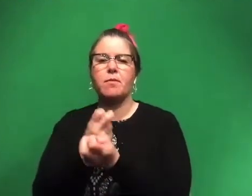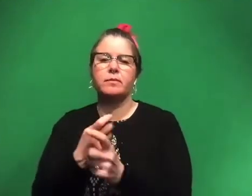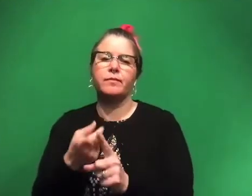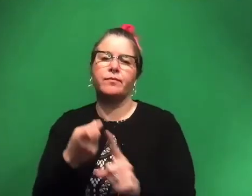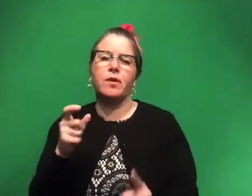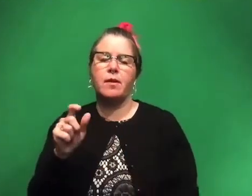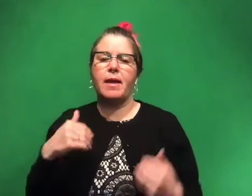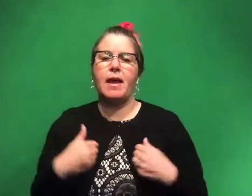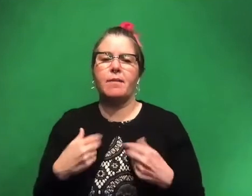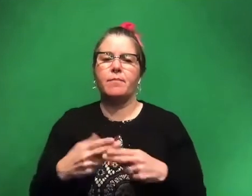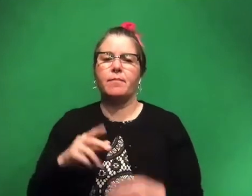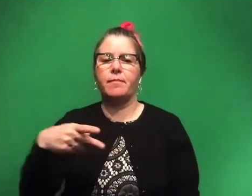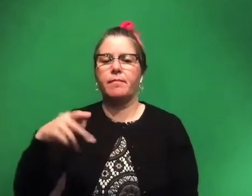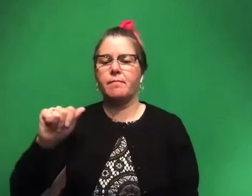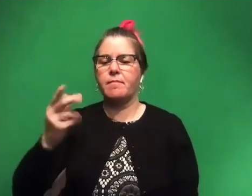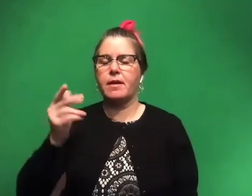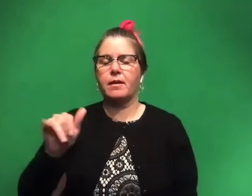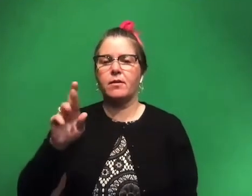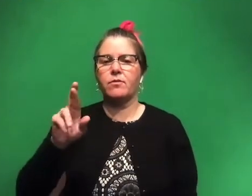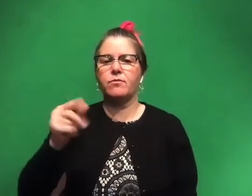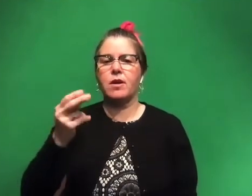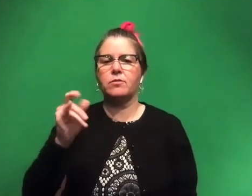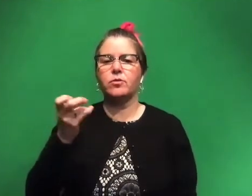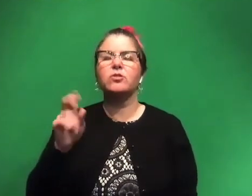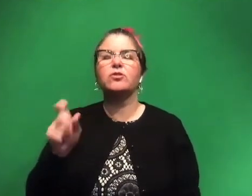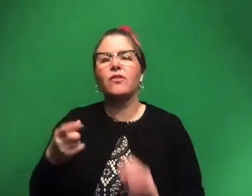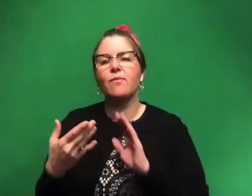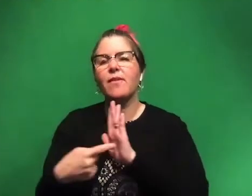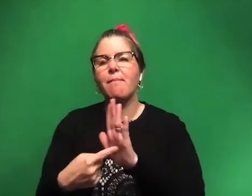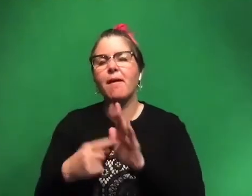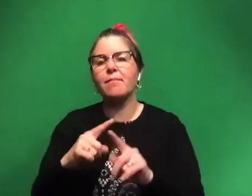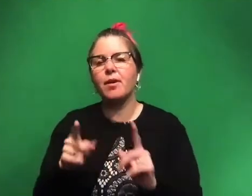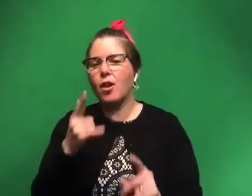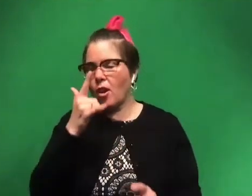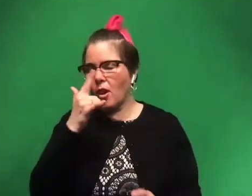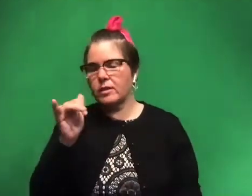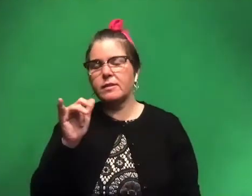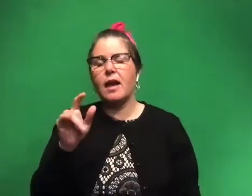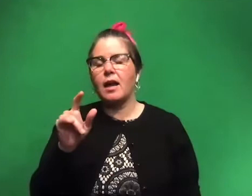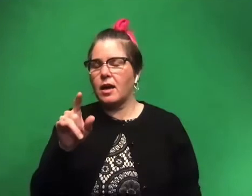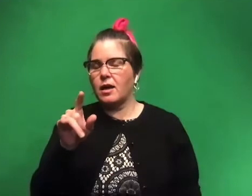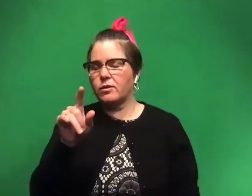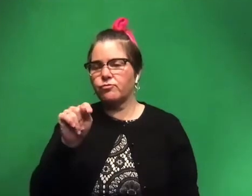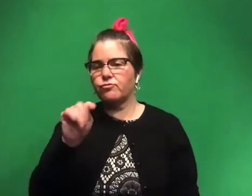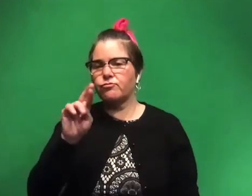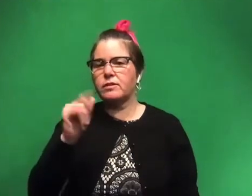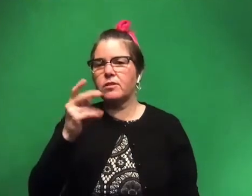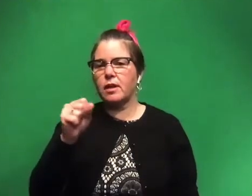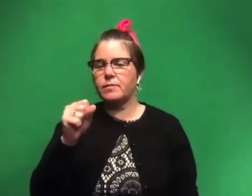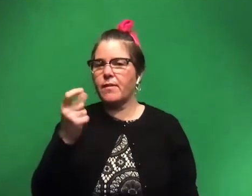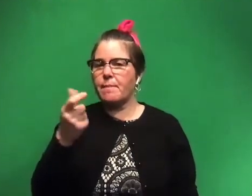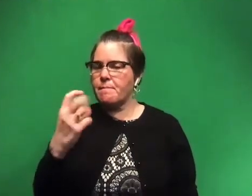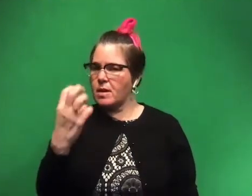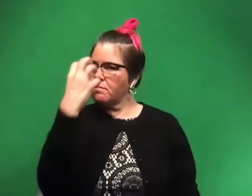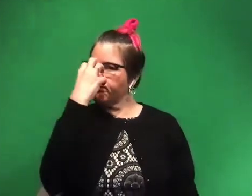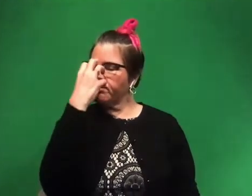an animal called Pachyrhinosaurus. Oh, I should have brought my model here, but he looks like Triceratops, but he's got a very, very big bump on the